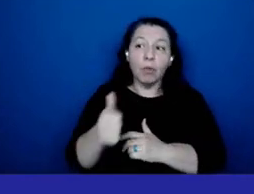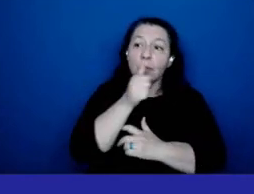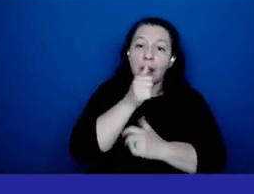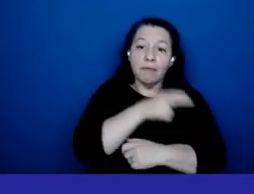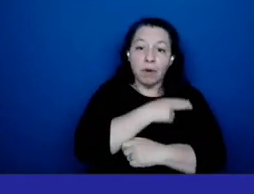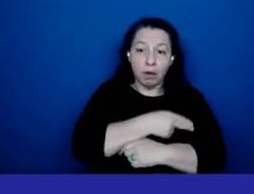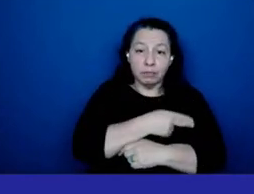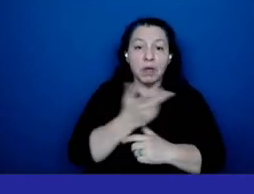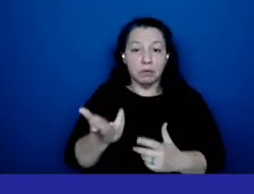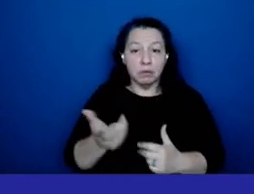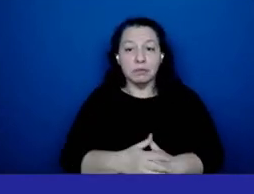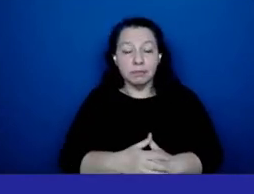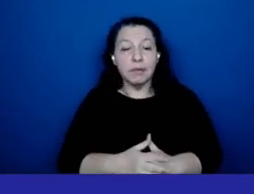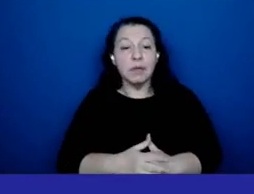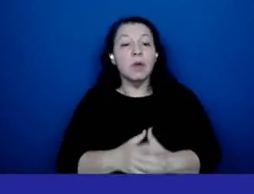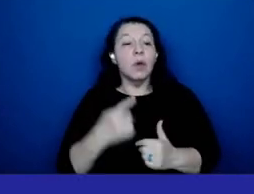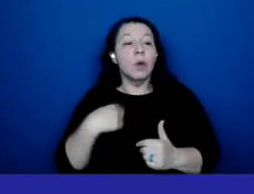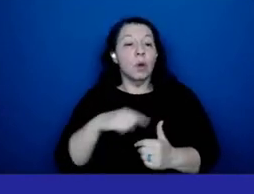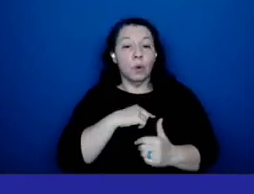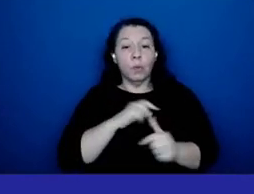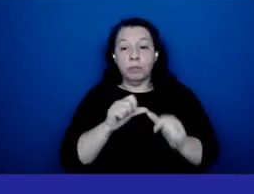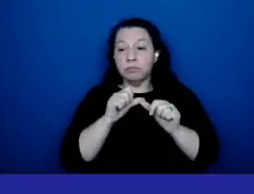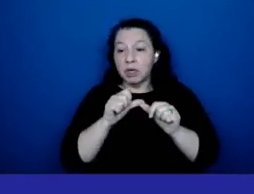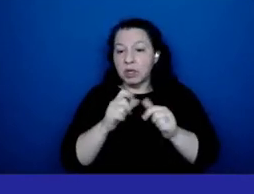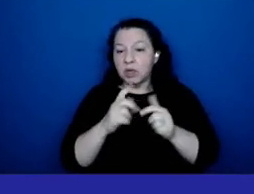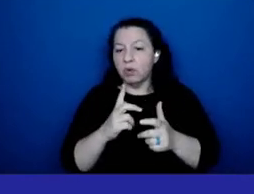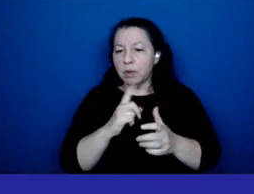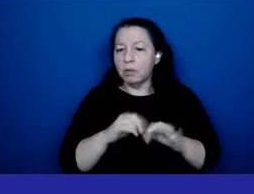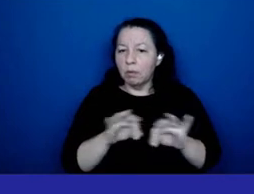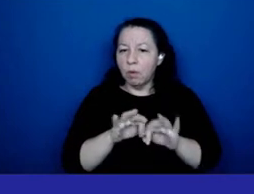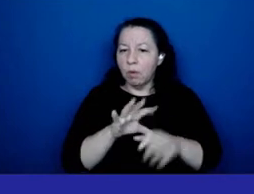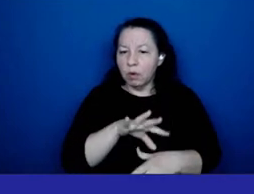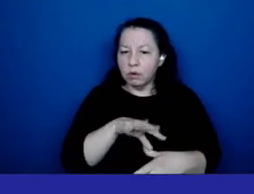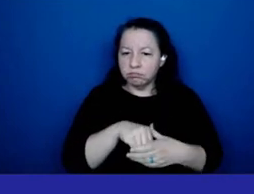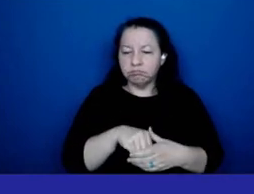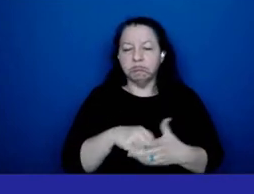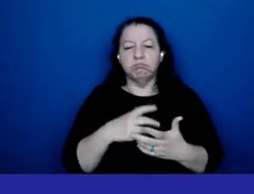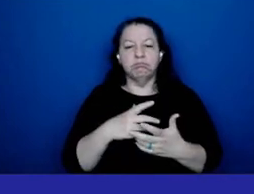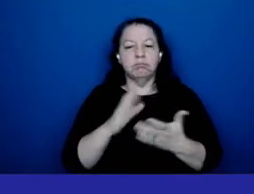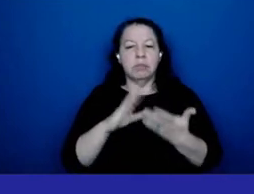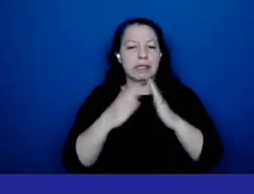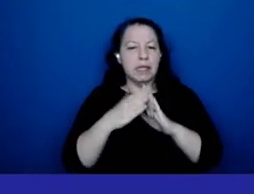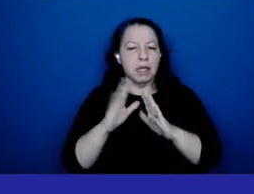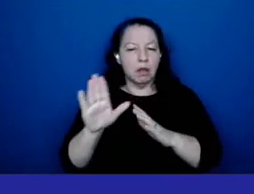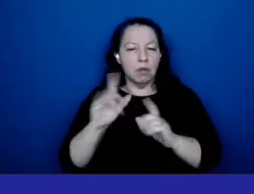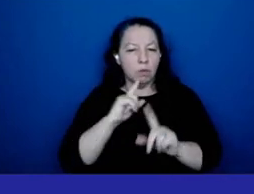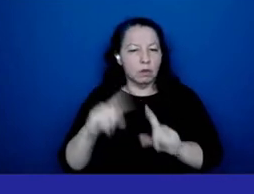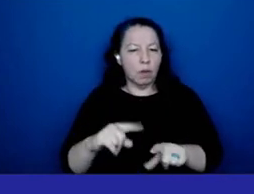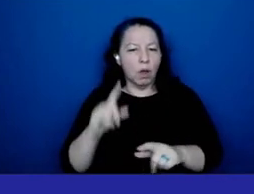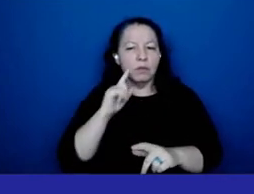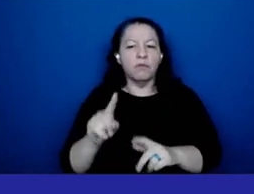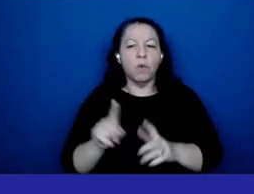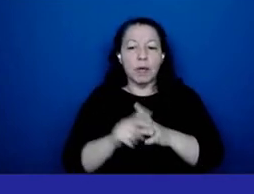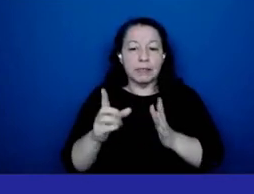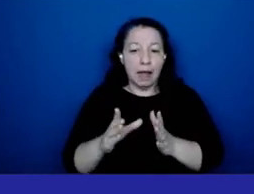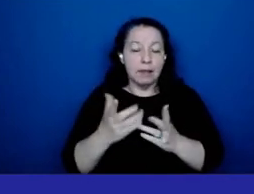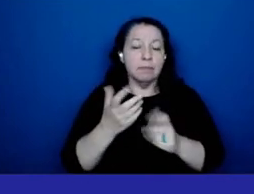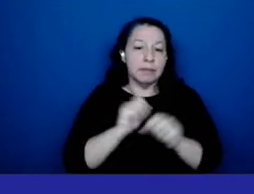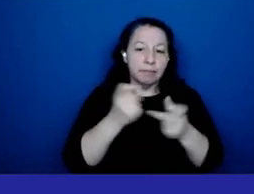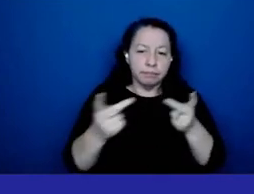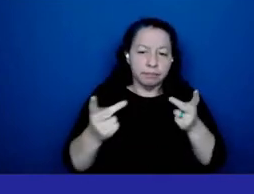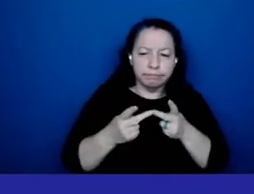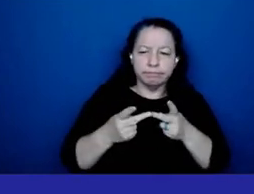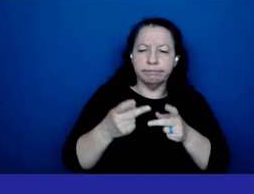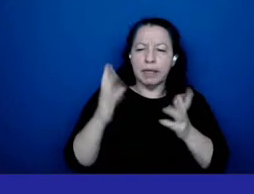we remain a huge part of the city's uh response to asylum seekers and run the